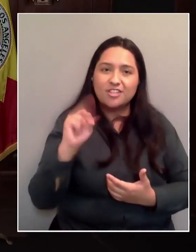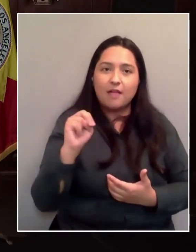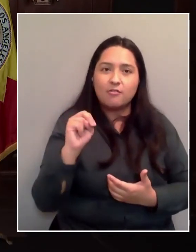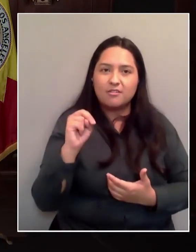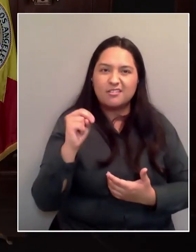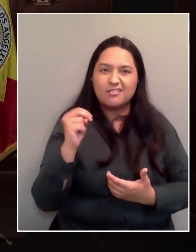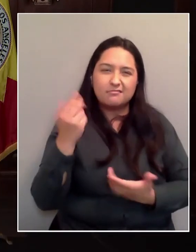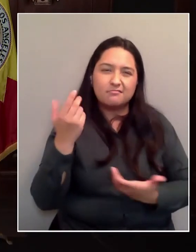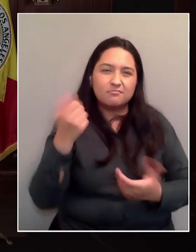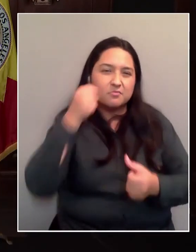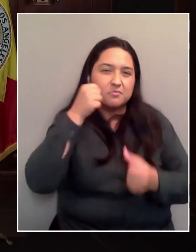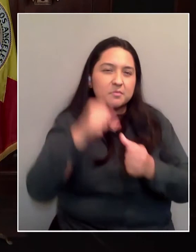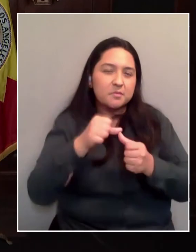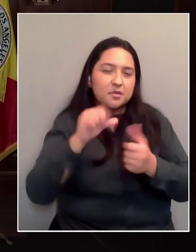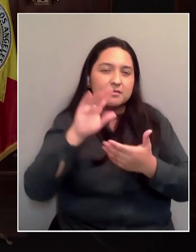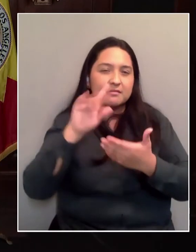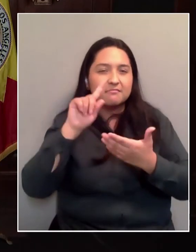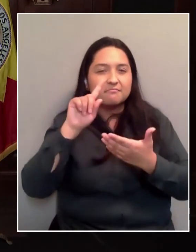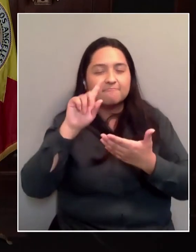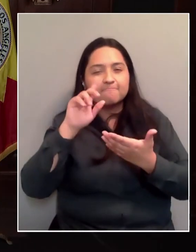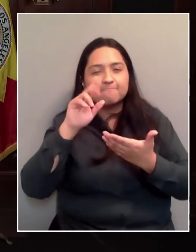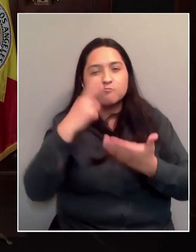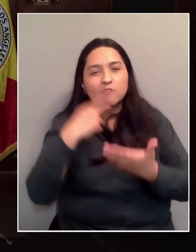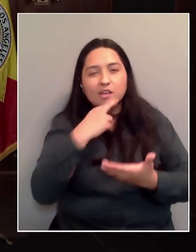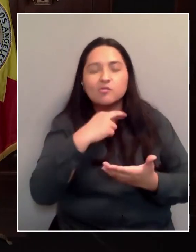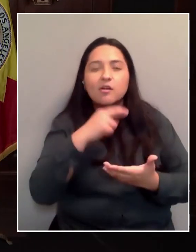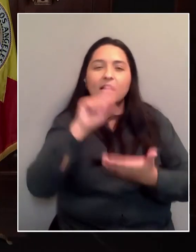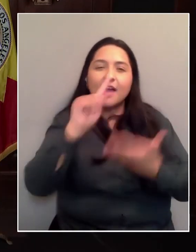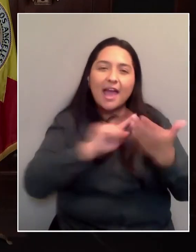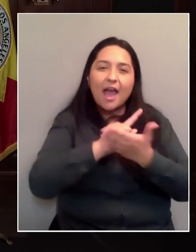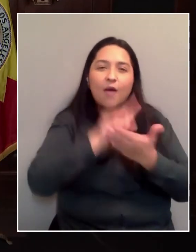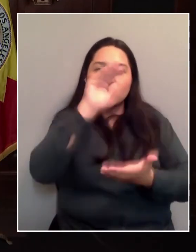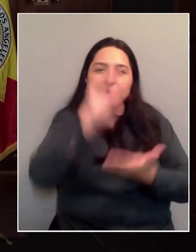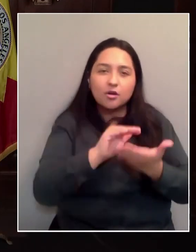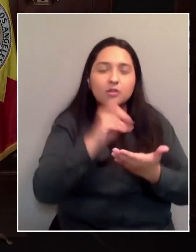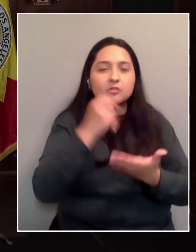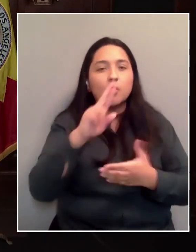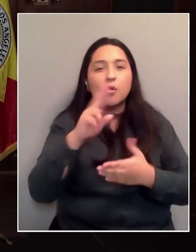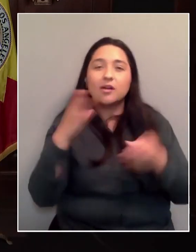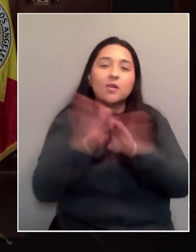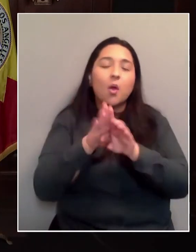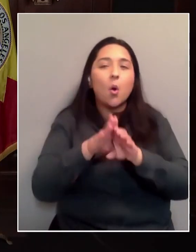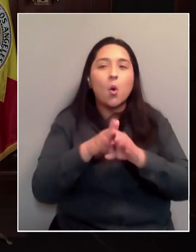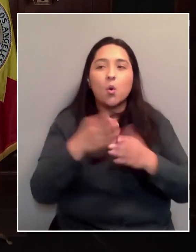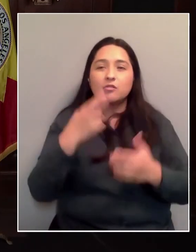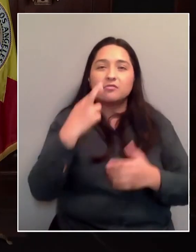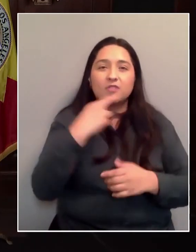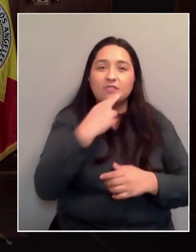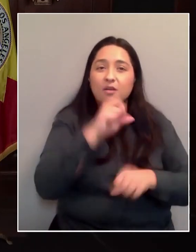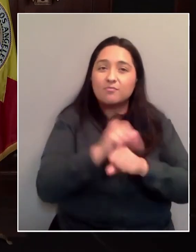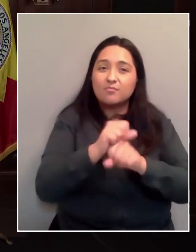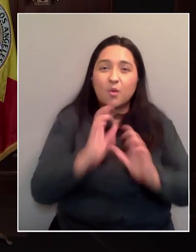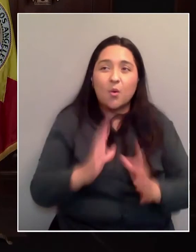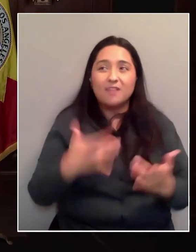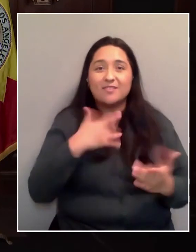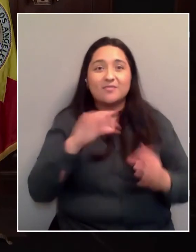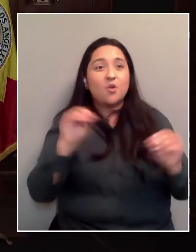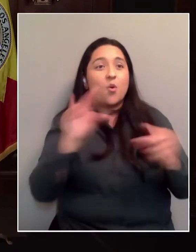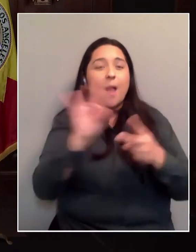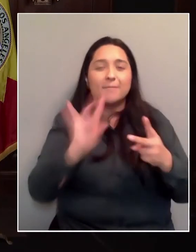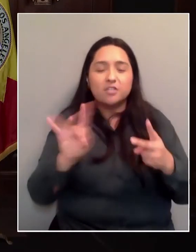horas fueron reducido y no fueron muchas opciones para ellos. Pero estos trabajadores, estos